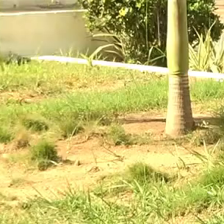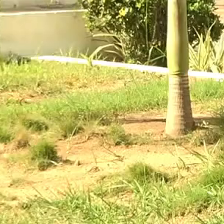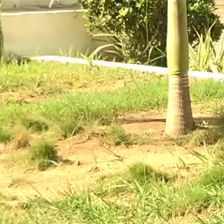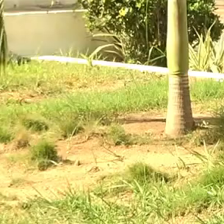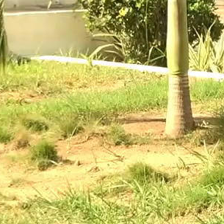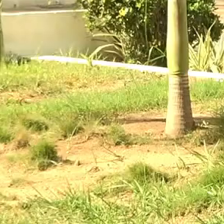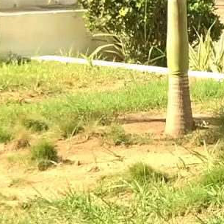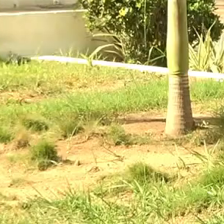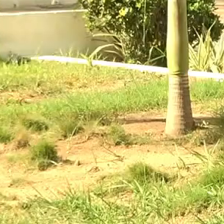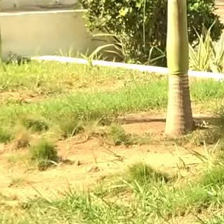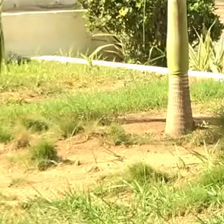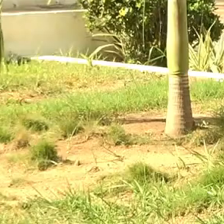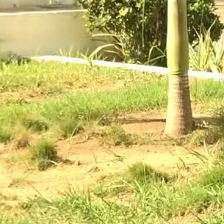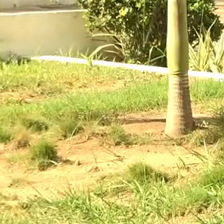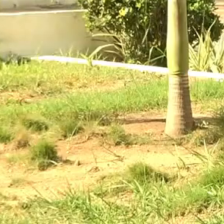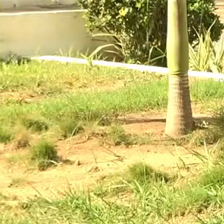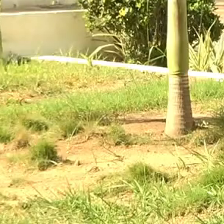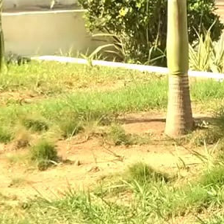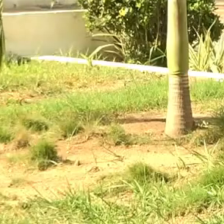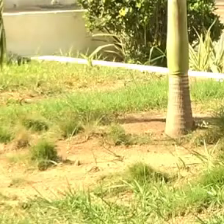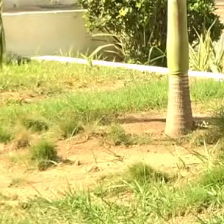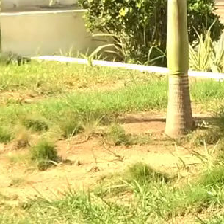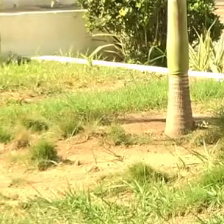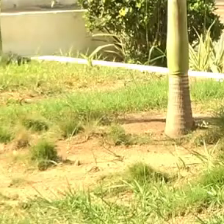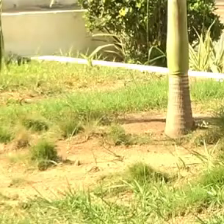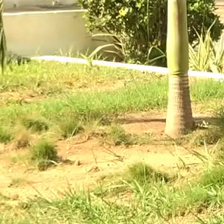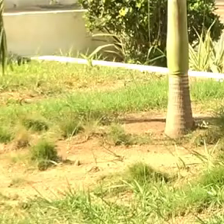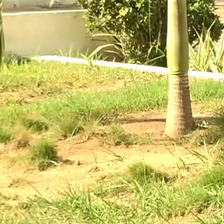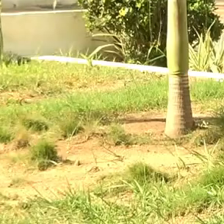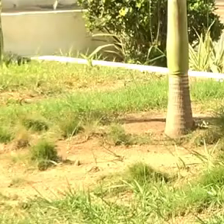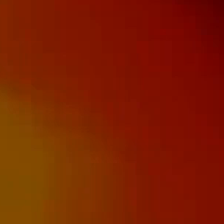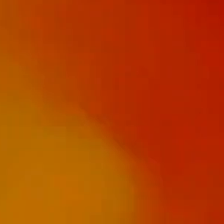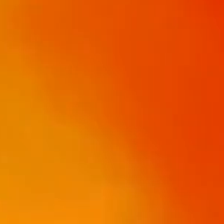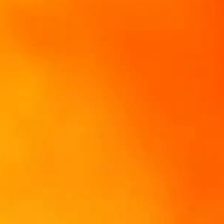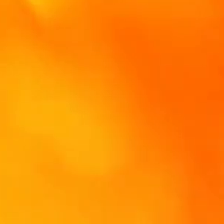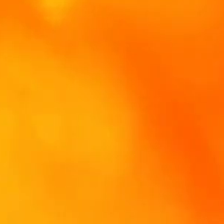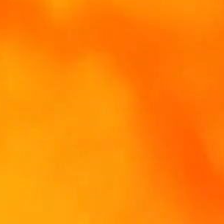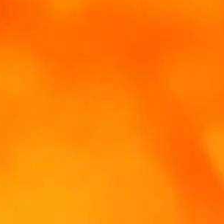also work with the Parliament of Ghana as a professional sign language interpreter.